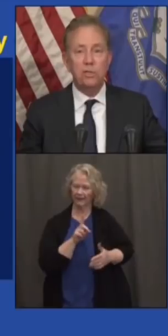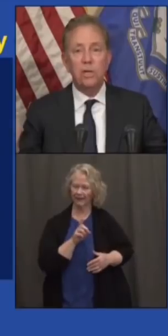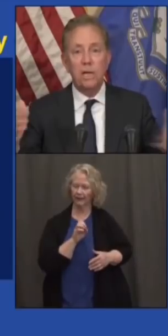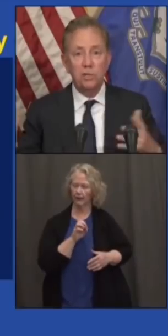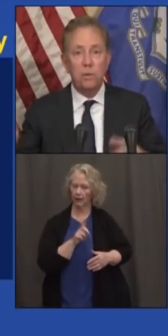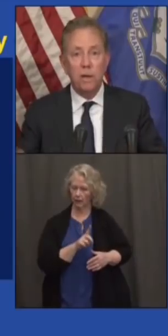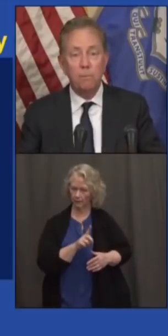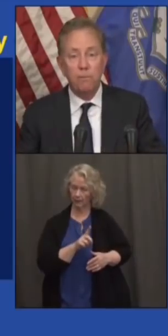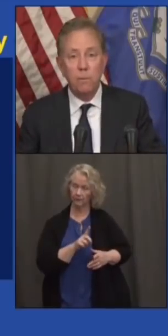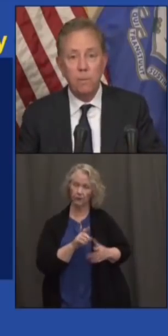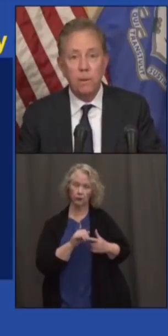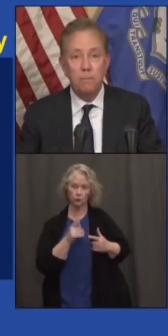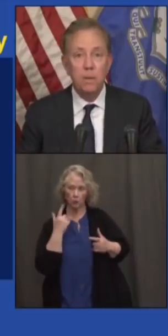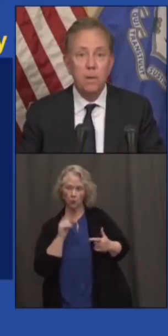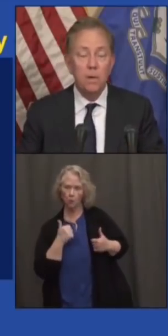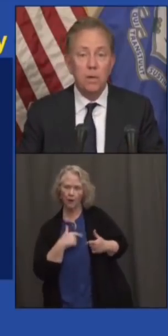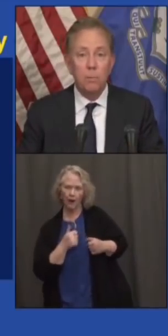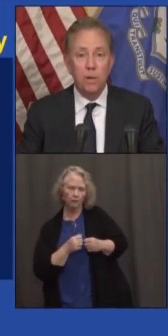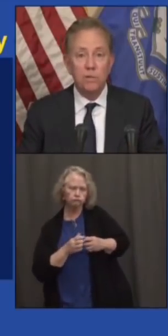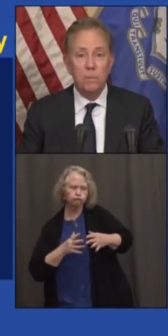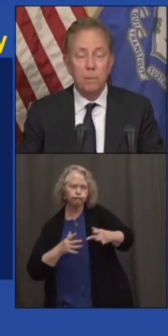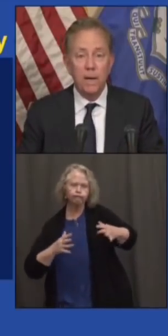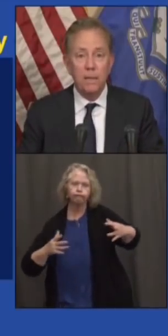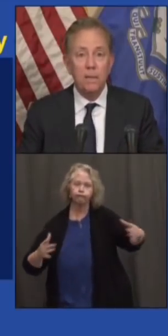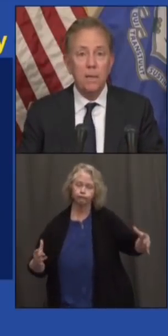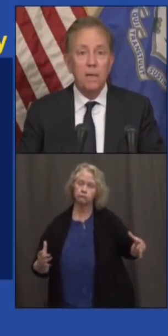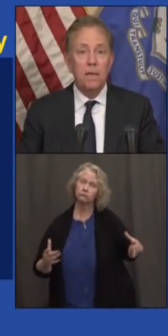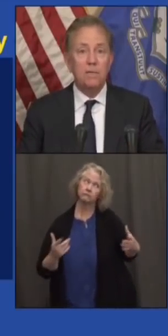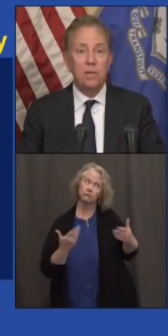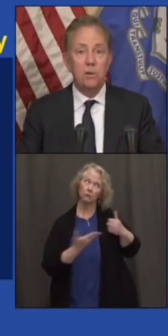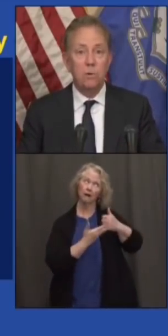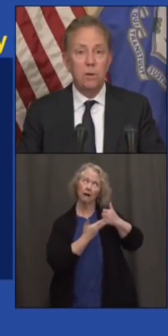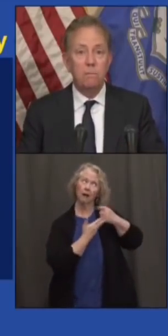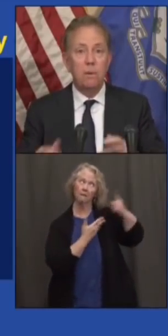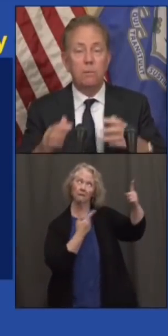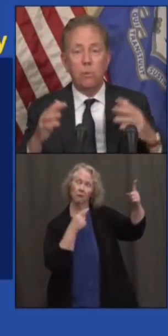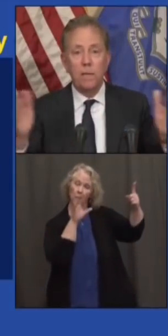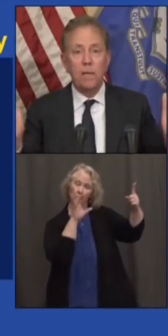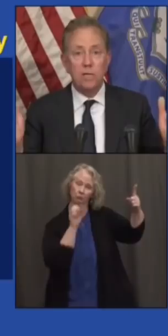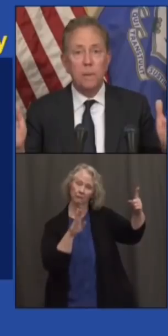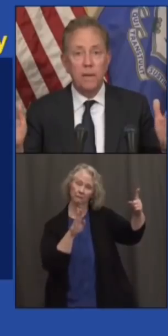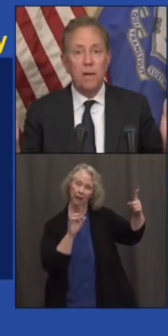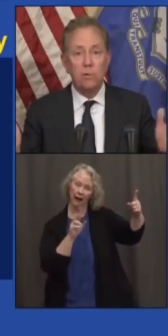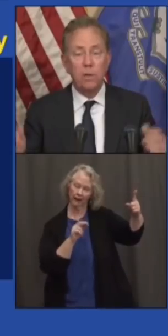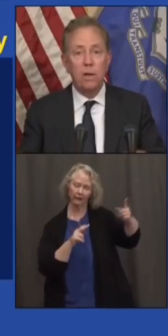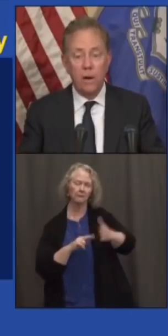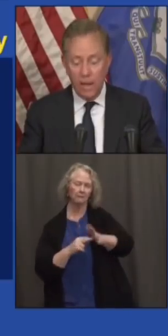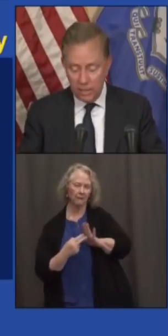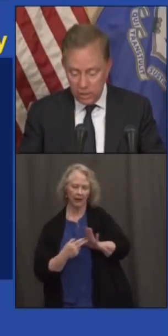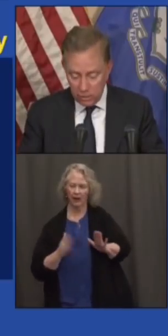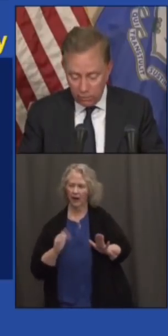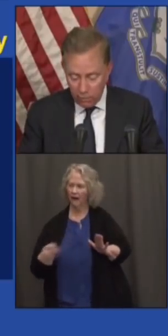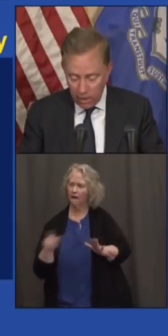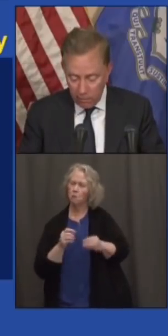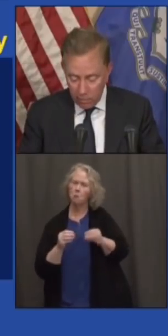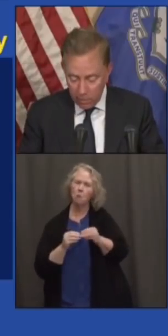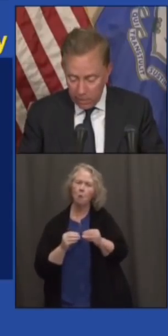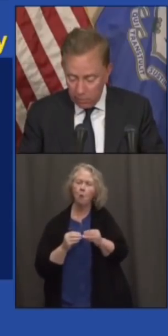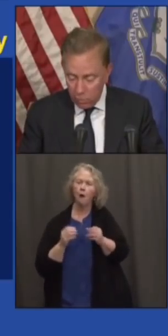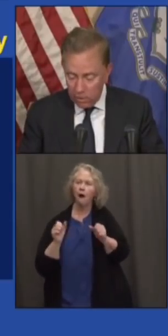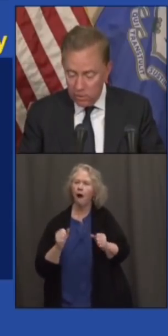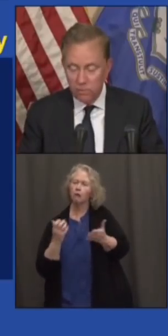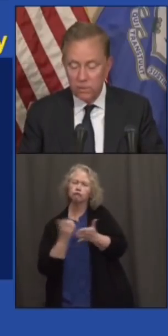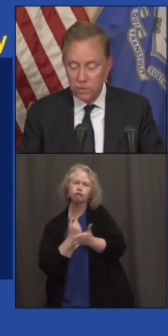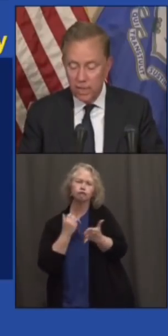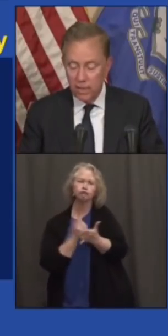on the exchange, with help from, you know, President Biden, is going to greatly expand health care access for everybody.